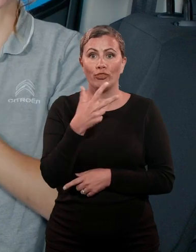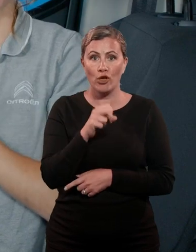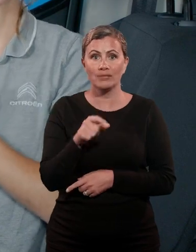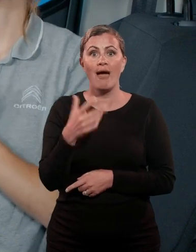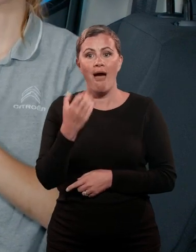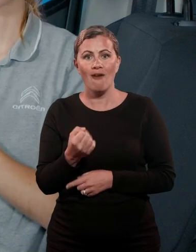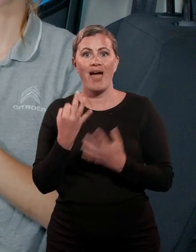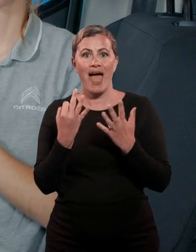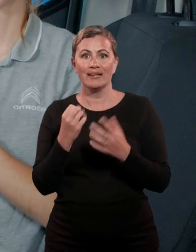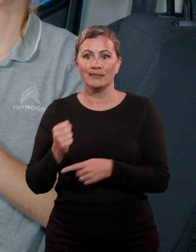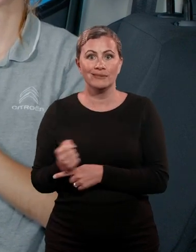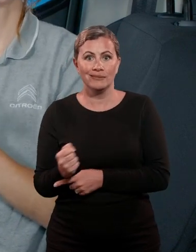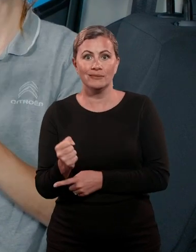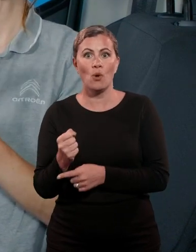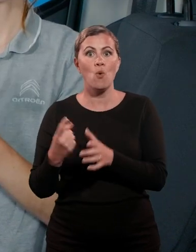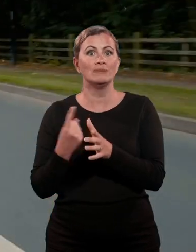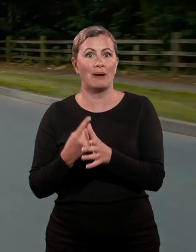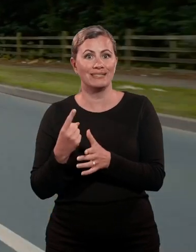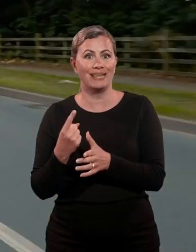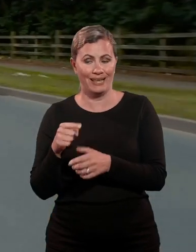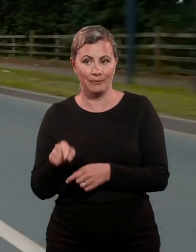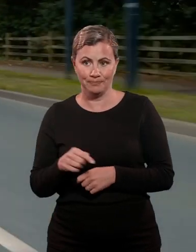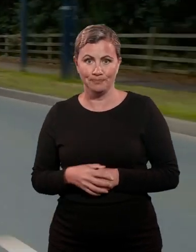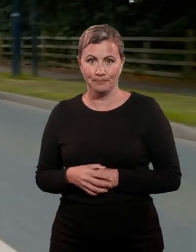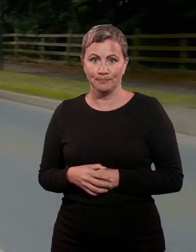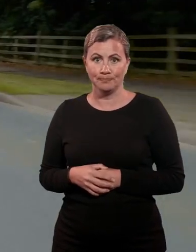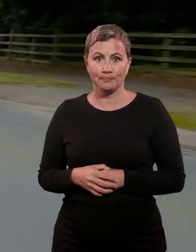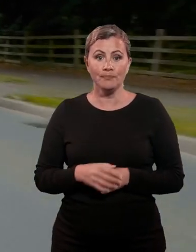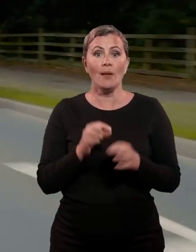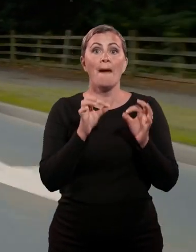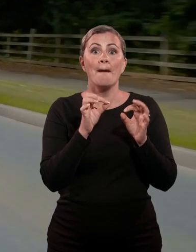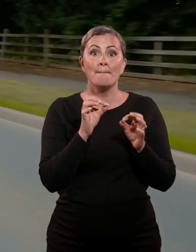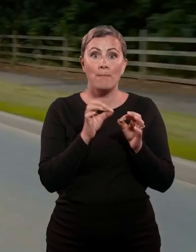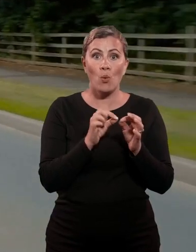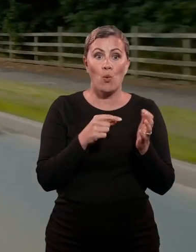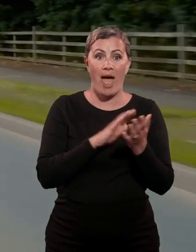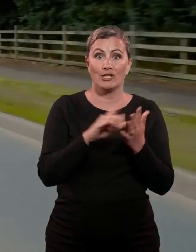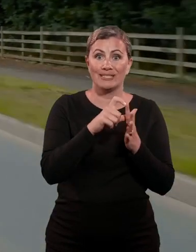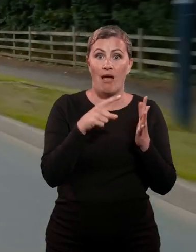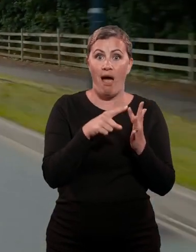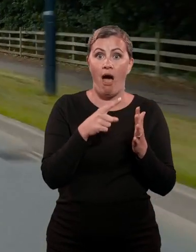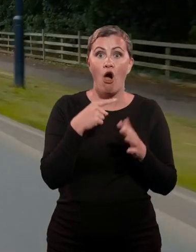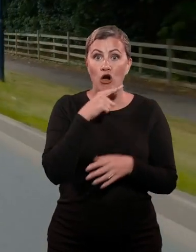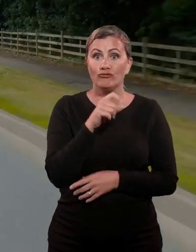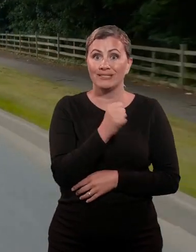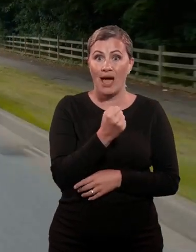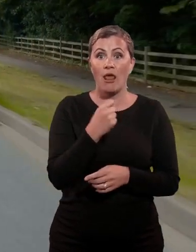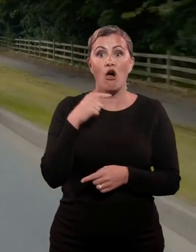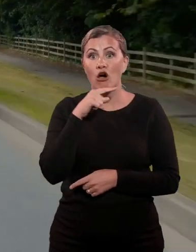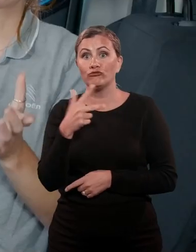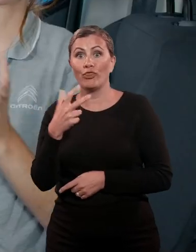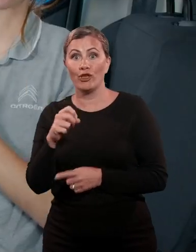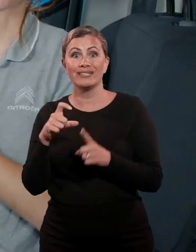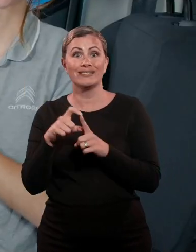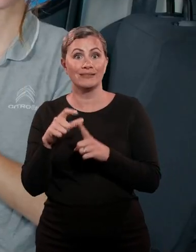automatic gearbox. There are Blue HDI 110 and 130 diesel engines, both available